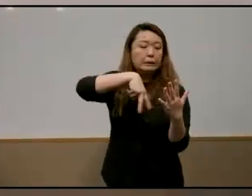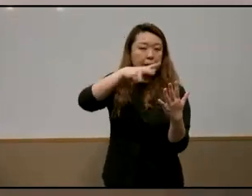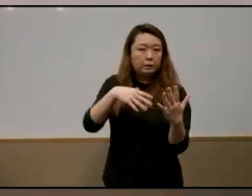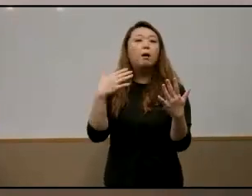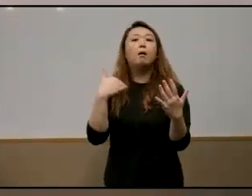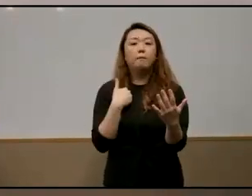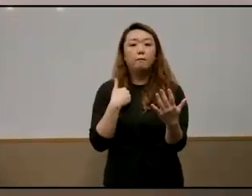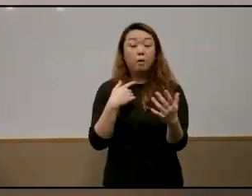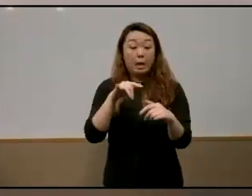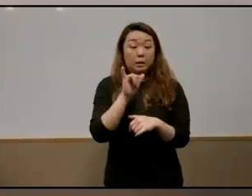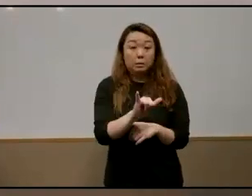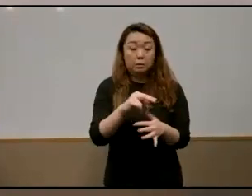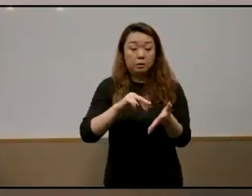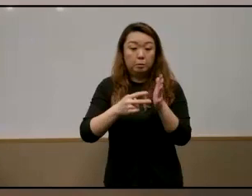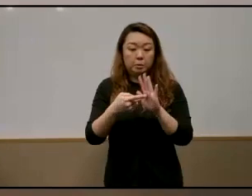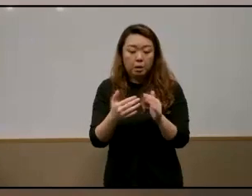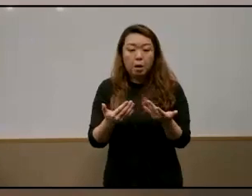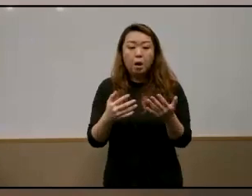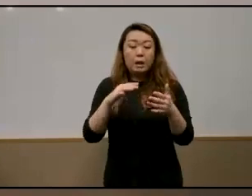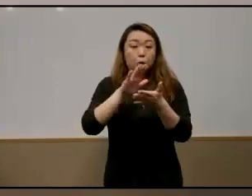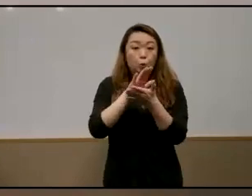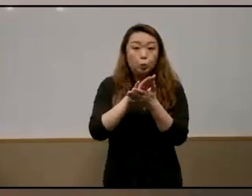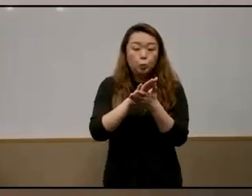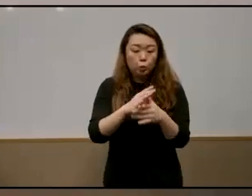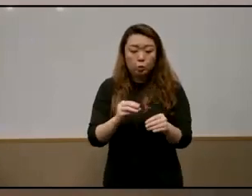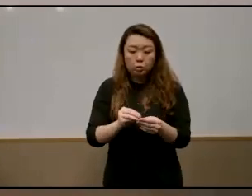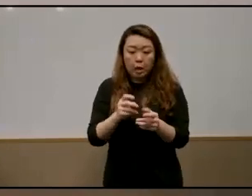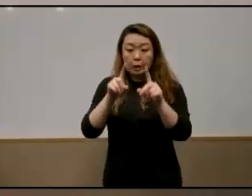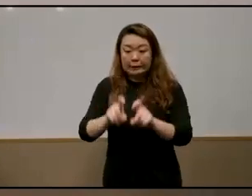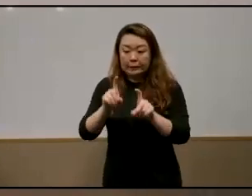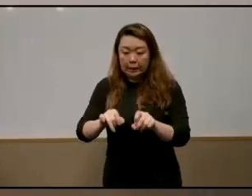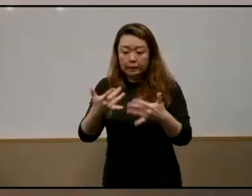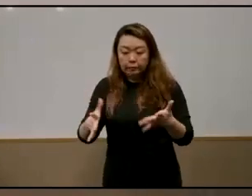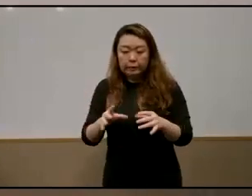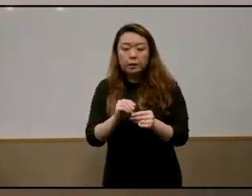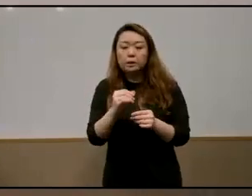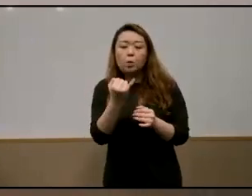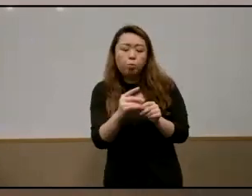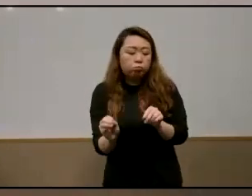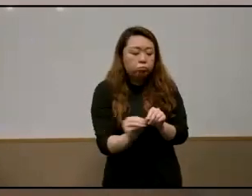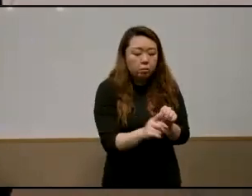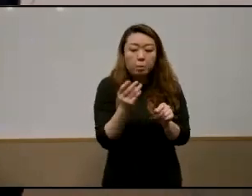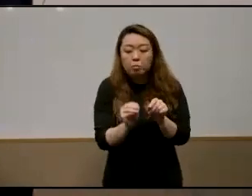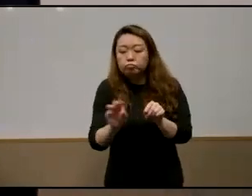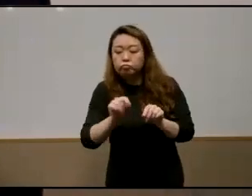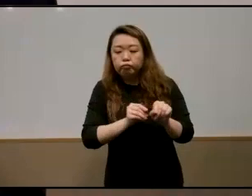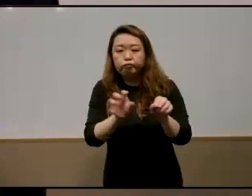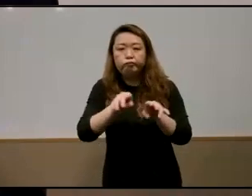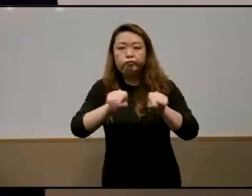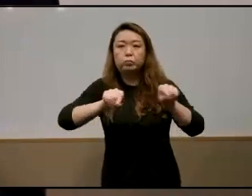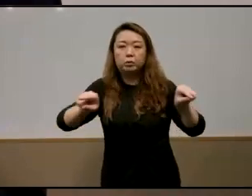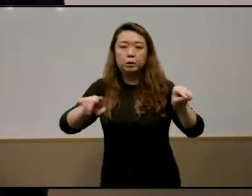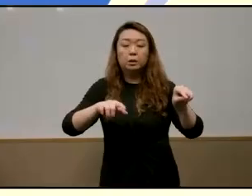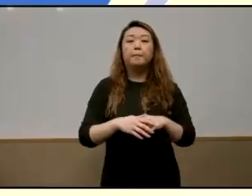is reinforced through high levels of streaming and rigorous high stakes examinations but when examined